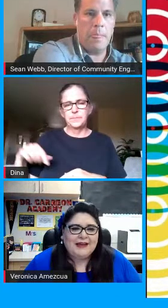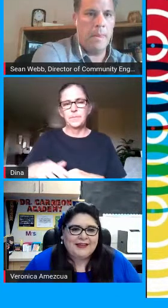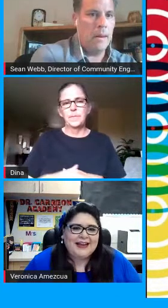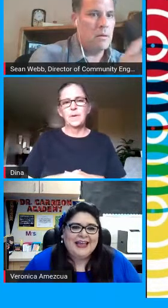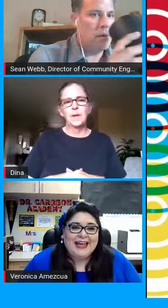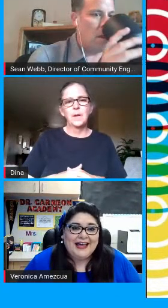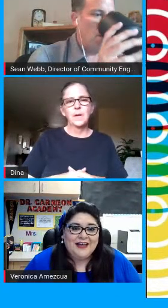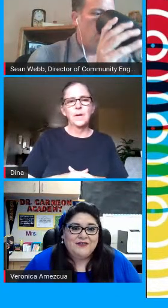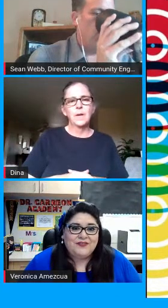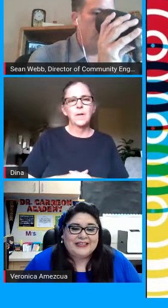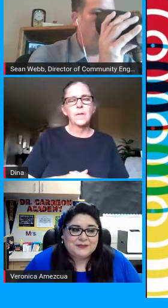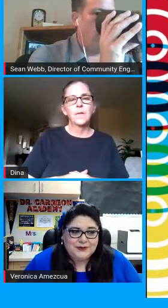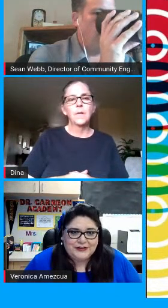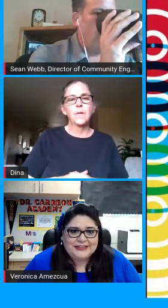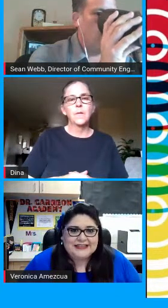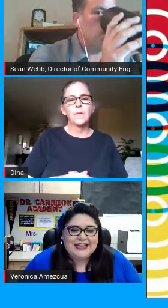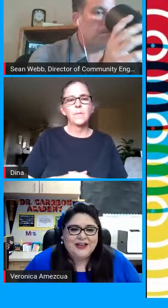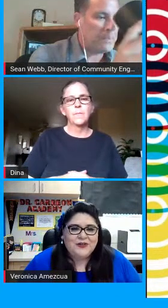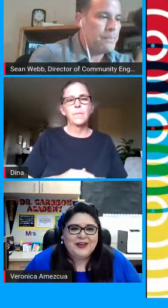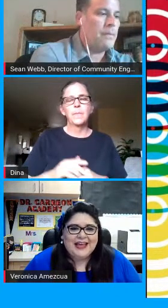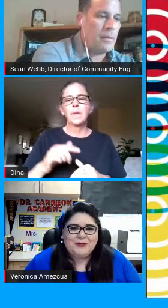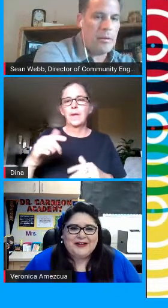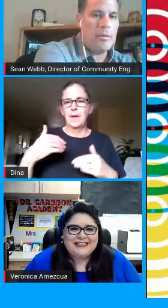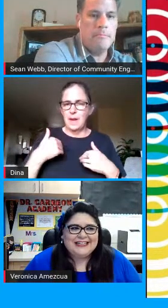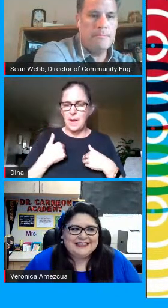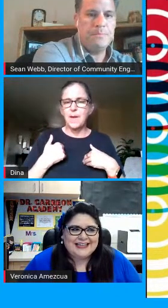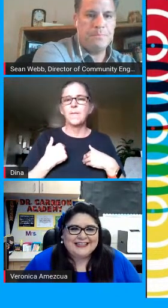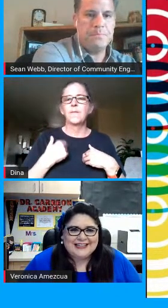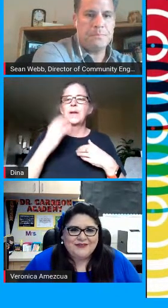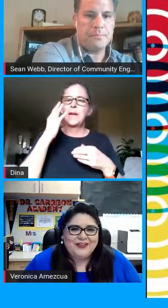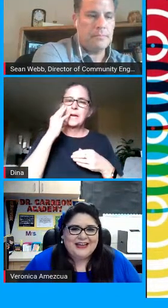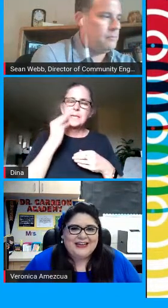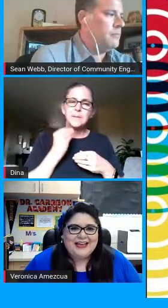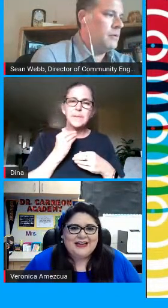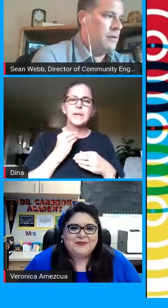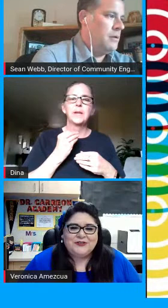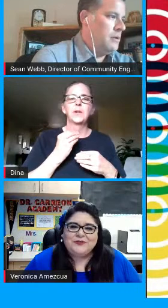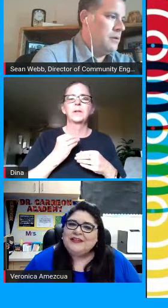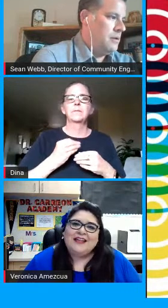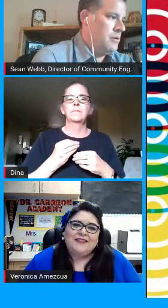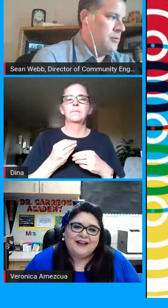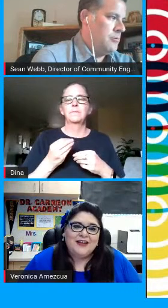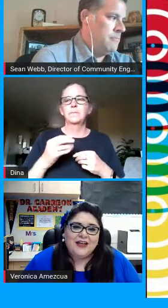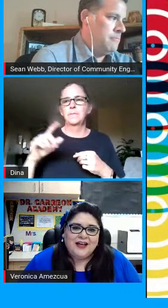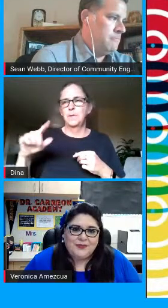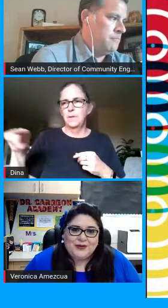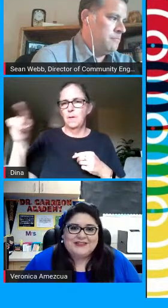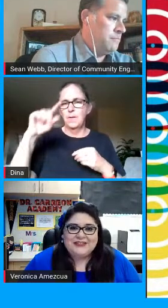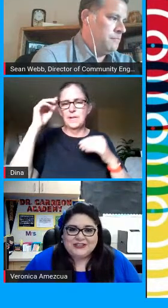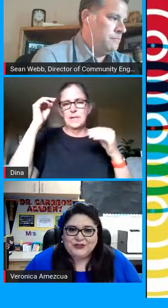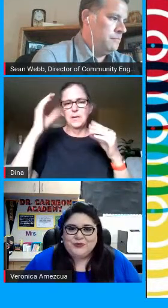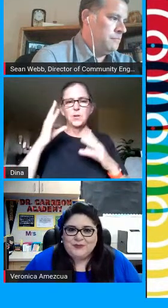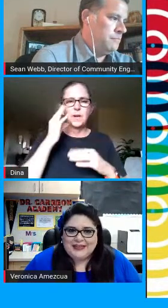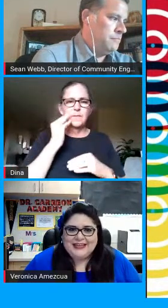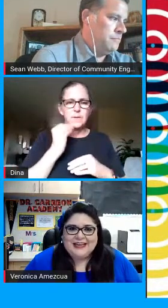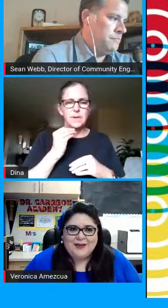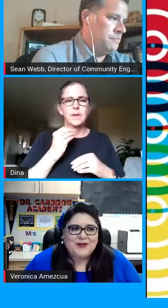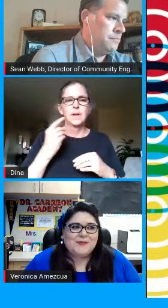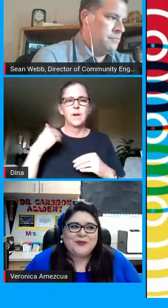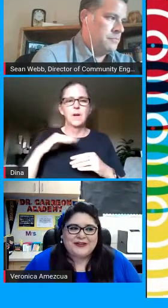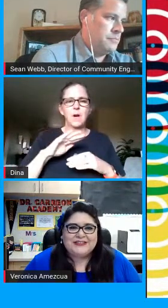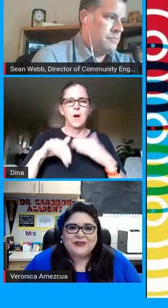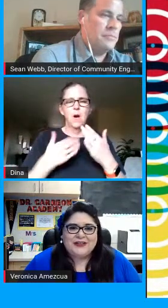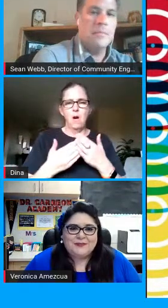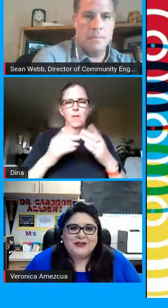are part of the pilot have the experience now and we're ready to take it to that next level and and i'm so glad that um the rest of the district will be